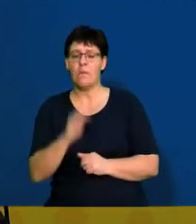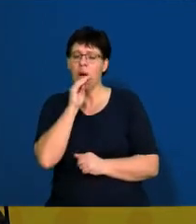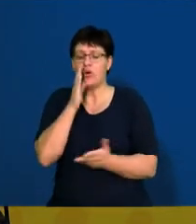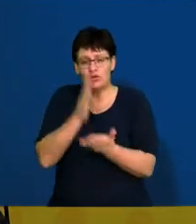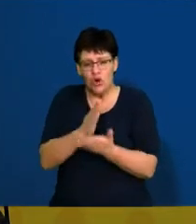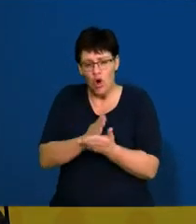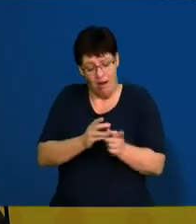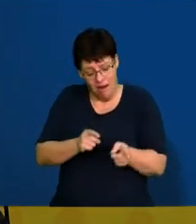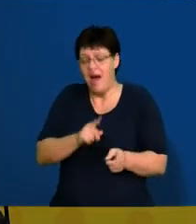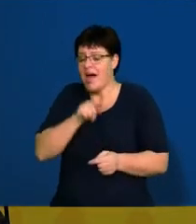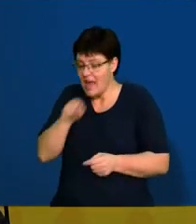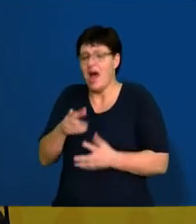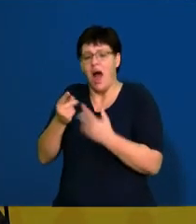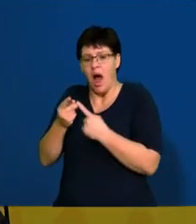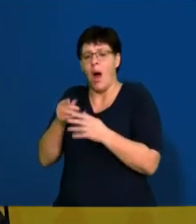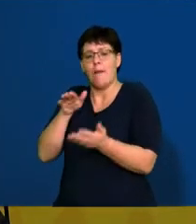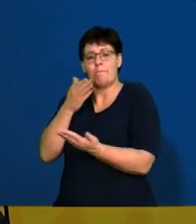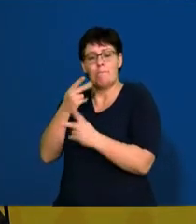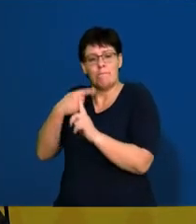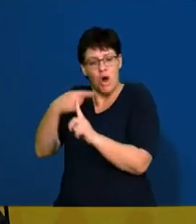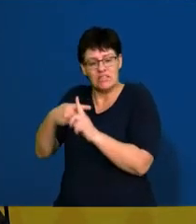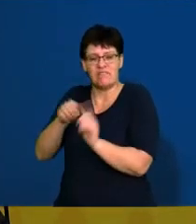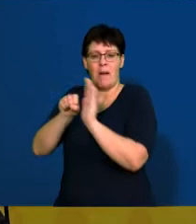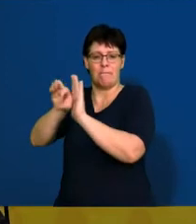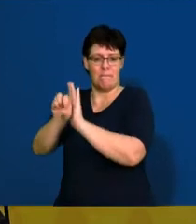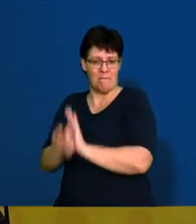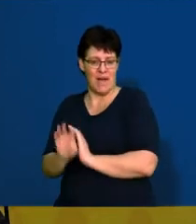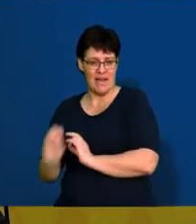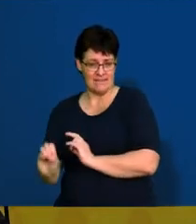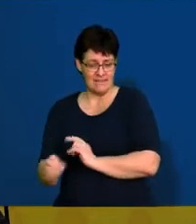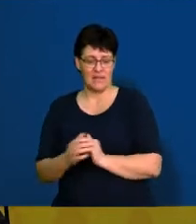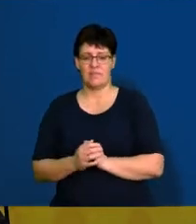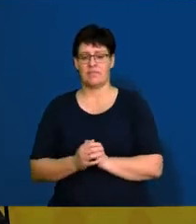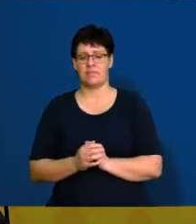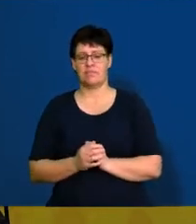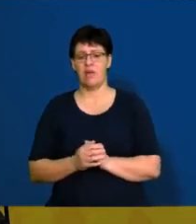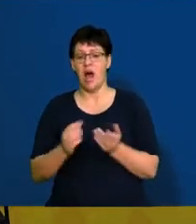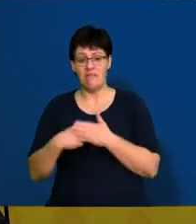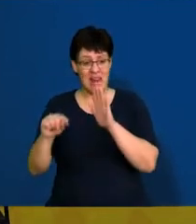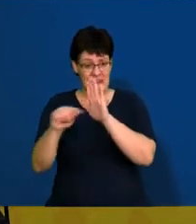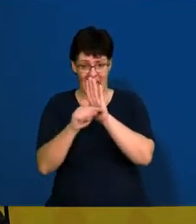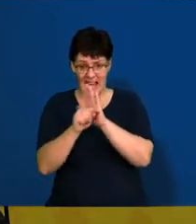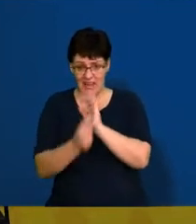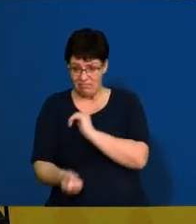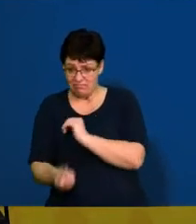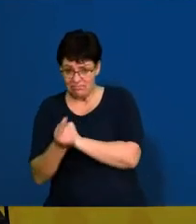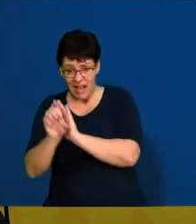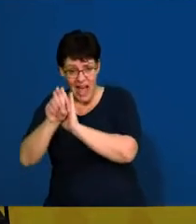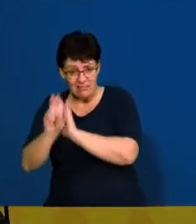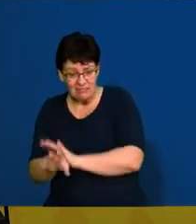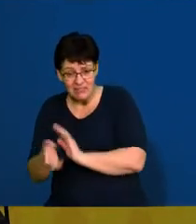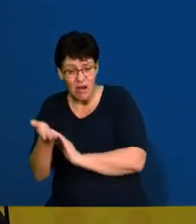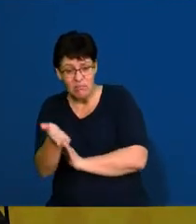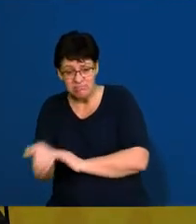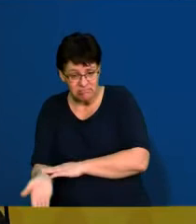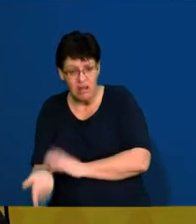there's a lot of positive publicity about the organization. If there is any negatives of the organization,